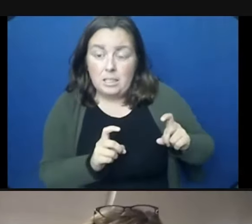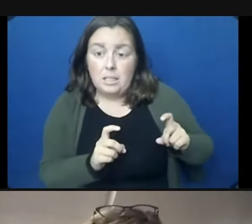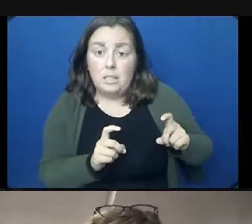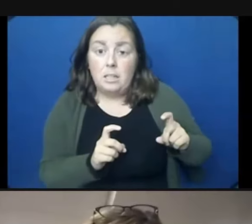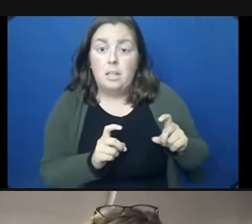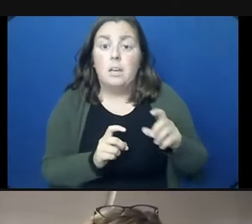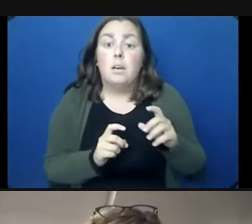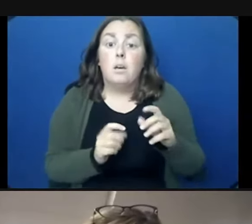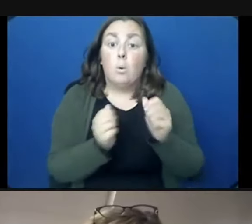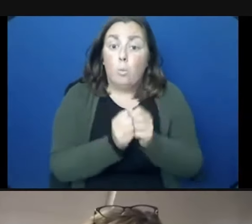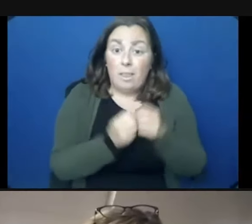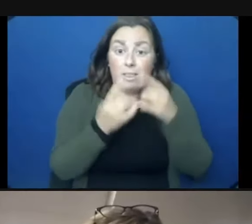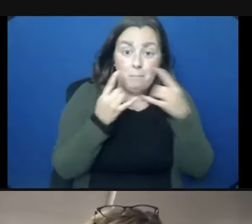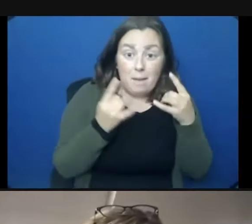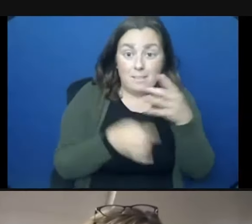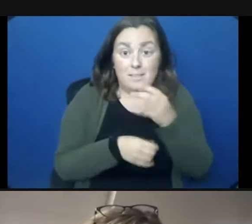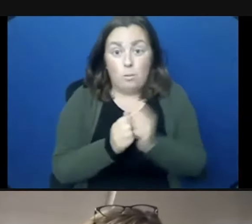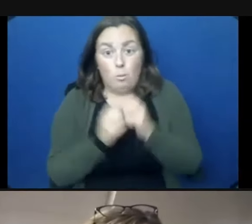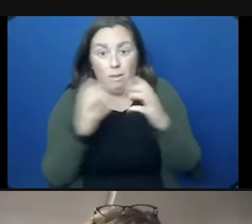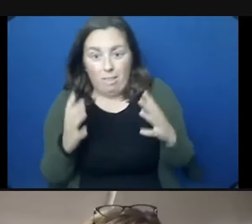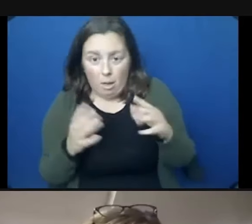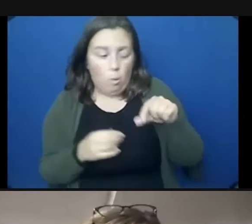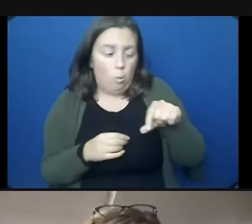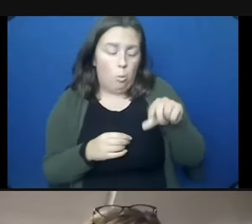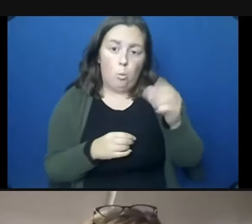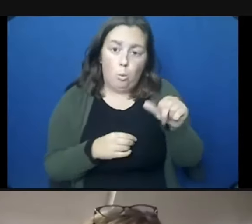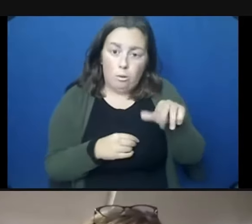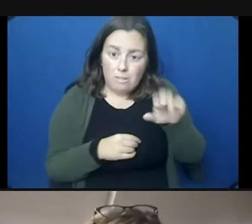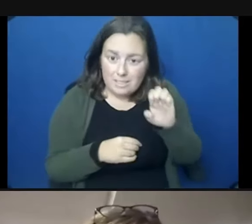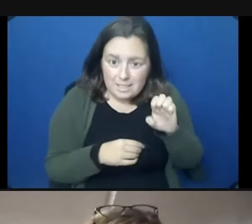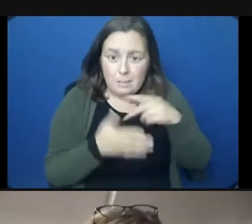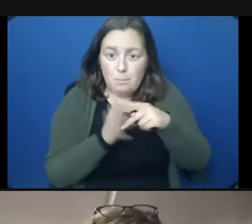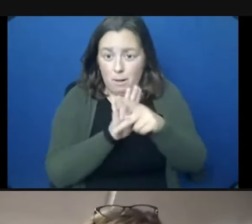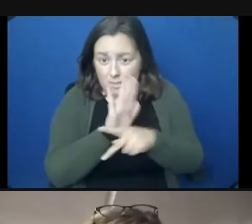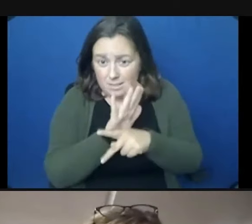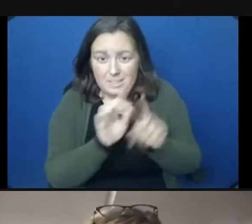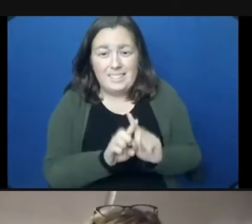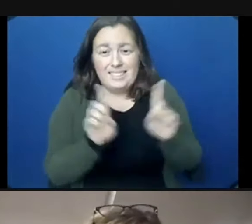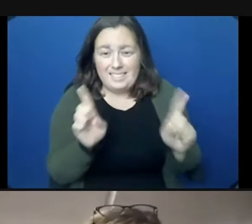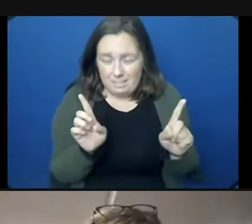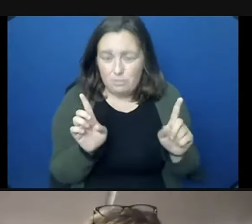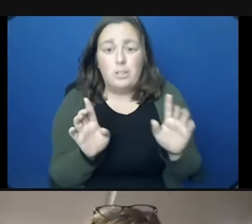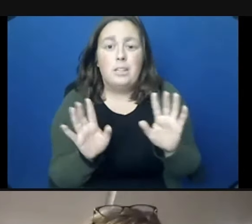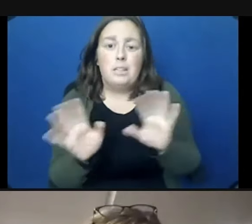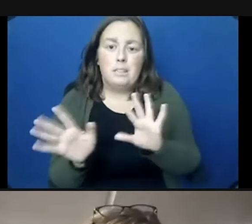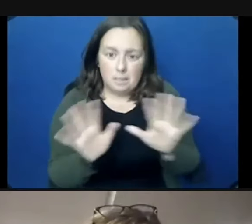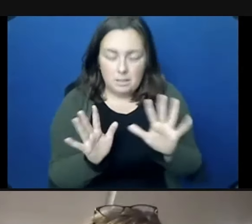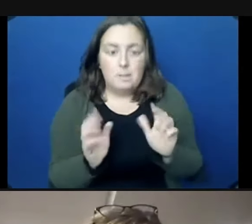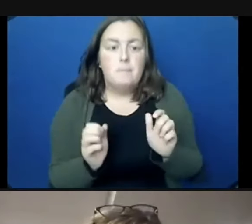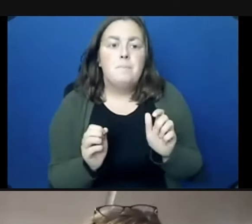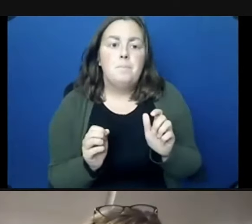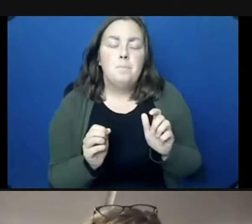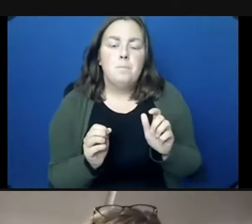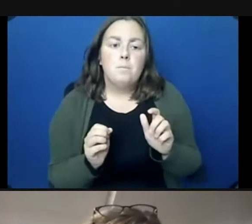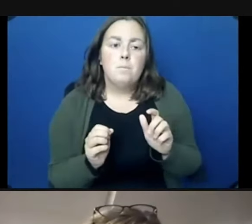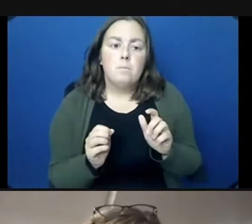they are not. We want our students in school every day. We consistently emphasize the importance of our students' social and emotional well-being. What